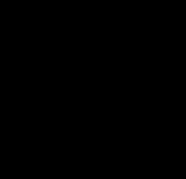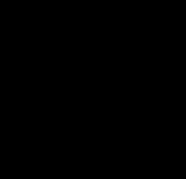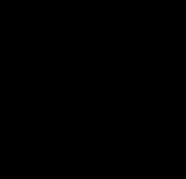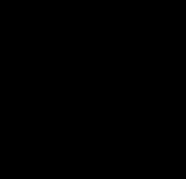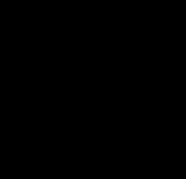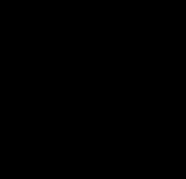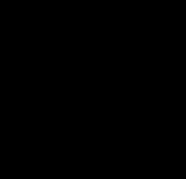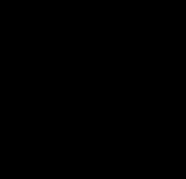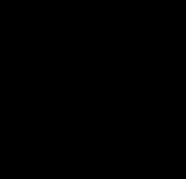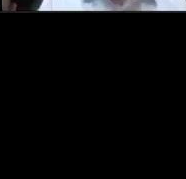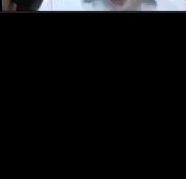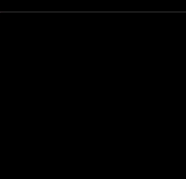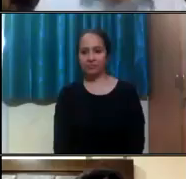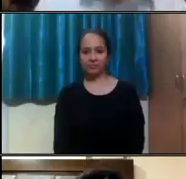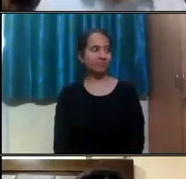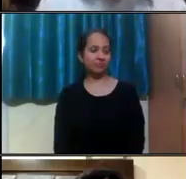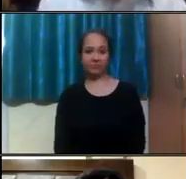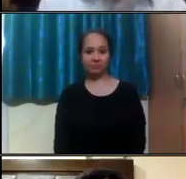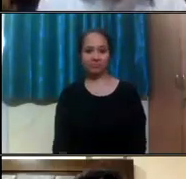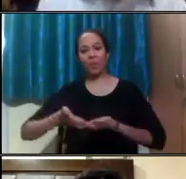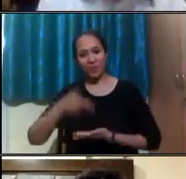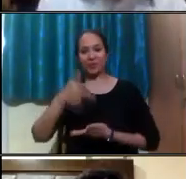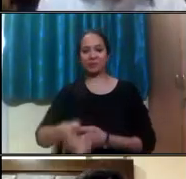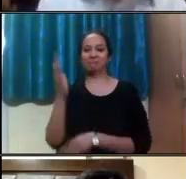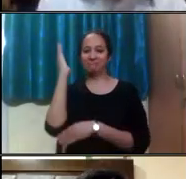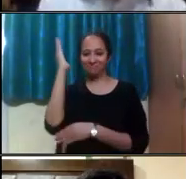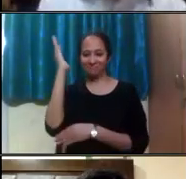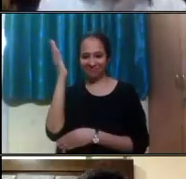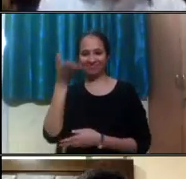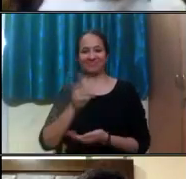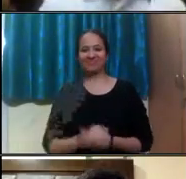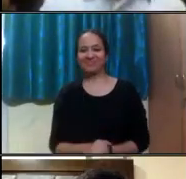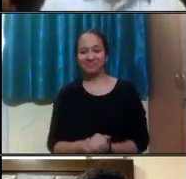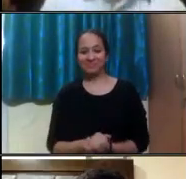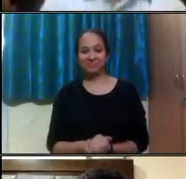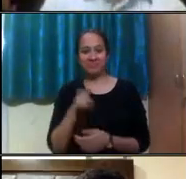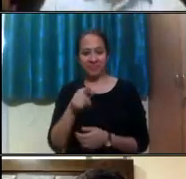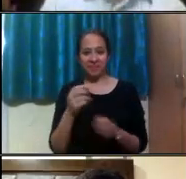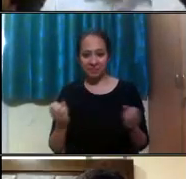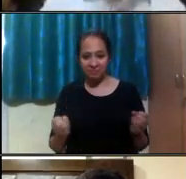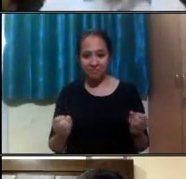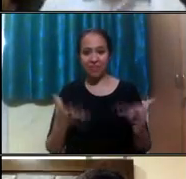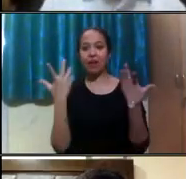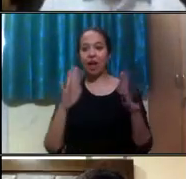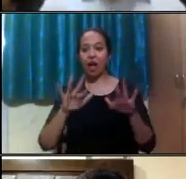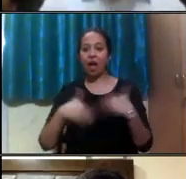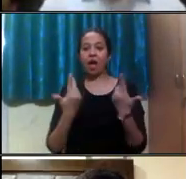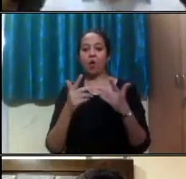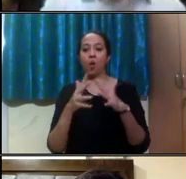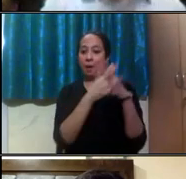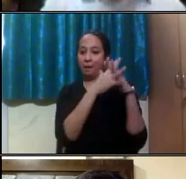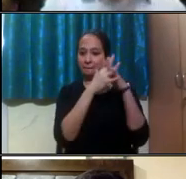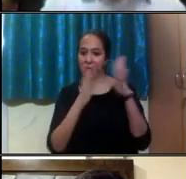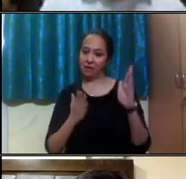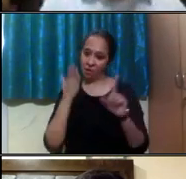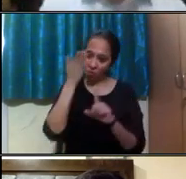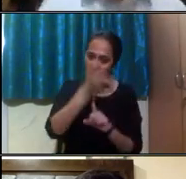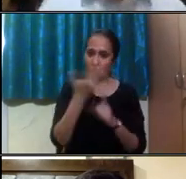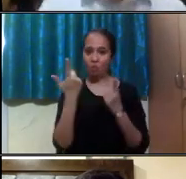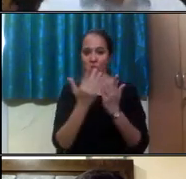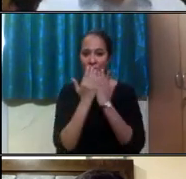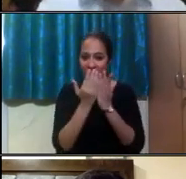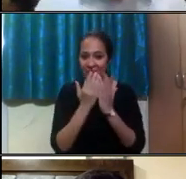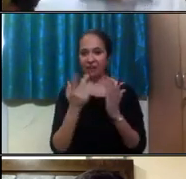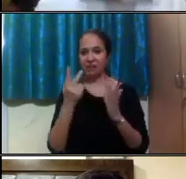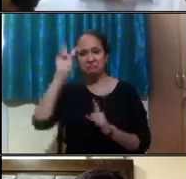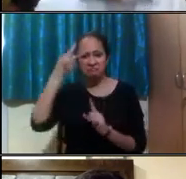Hello and welcome to this presentation on Busting Study in the U.S. Myths for Disabled International